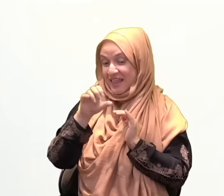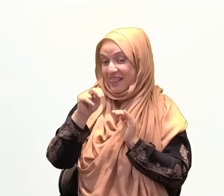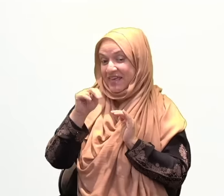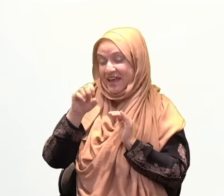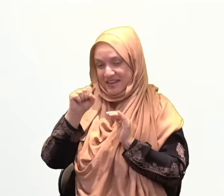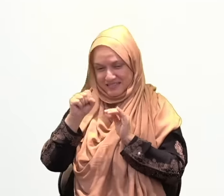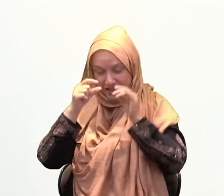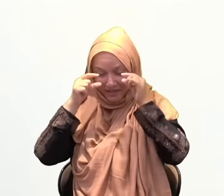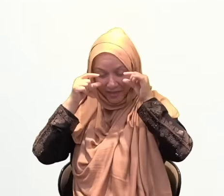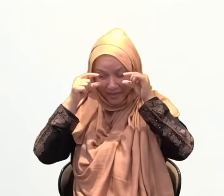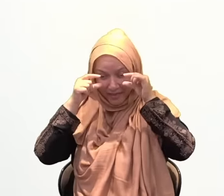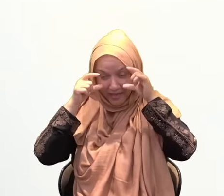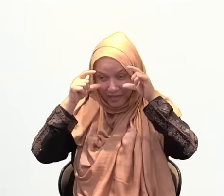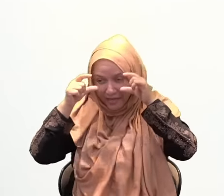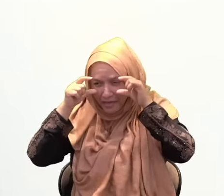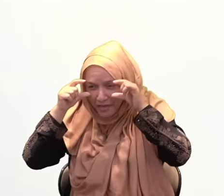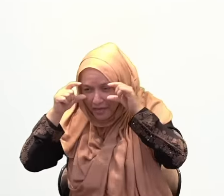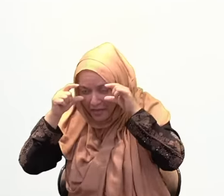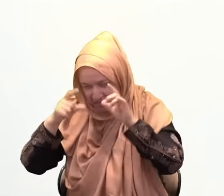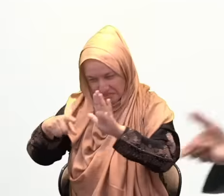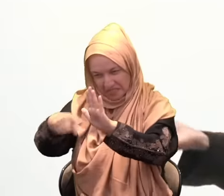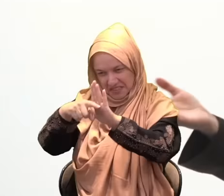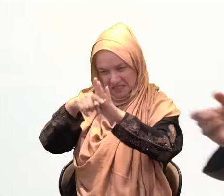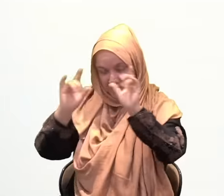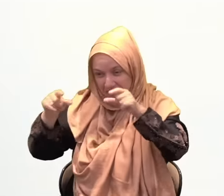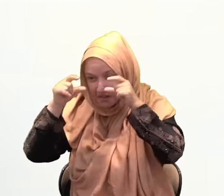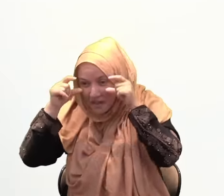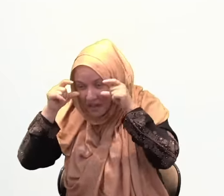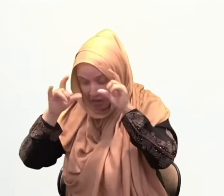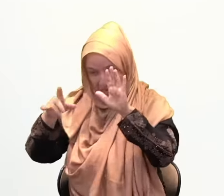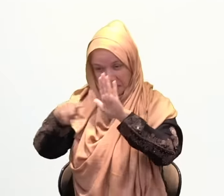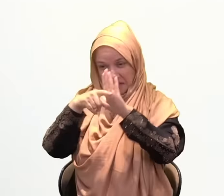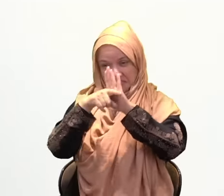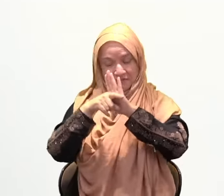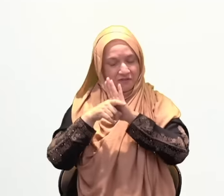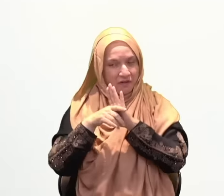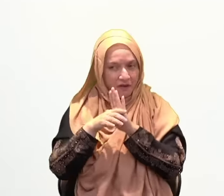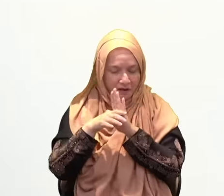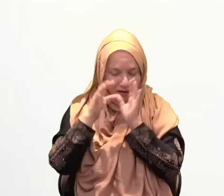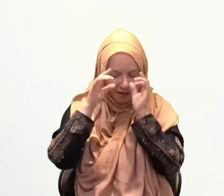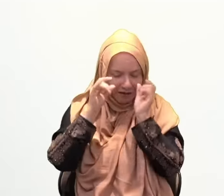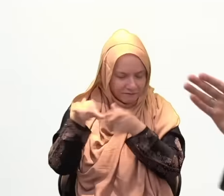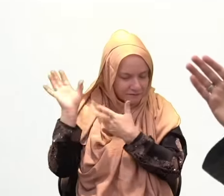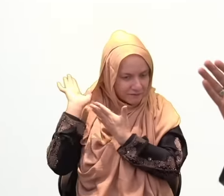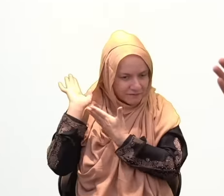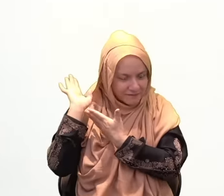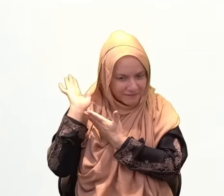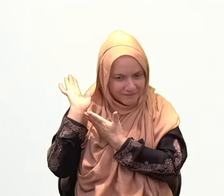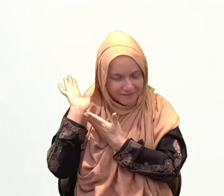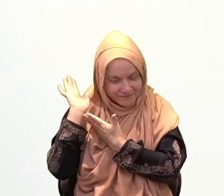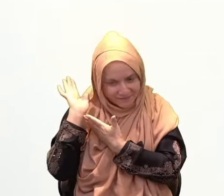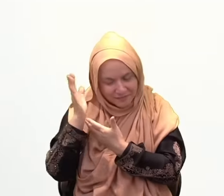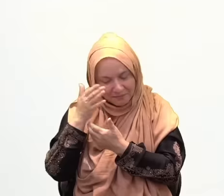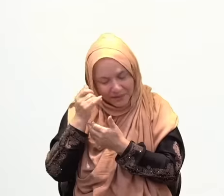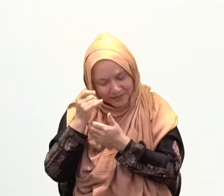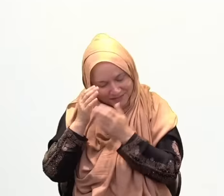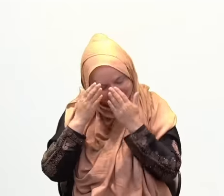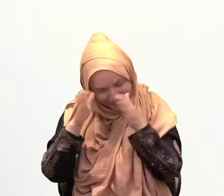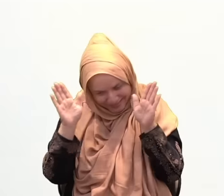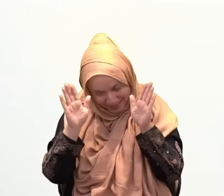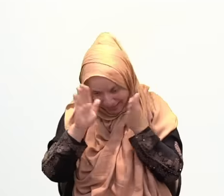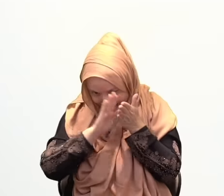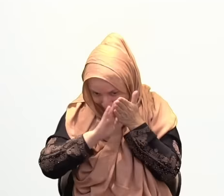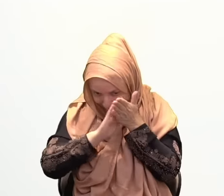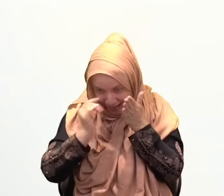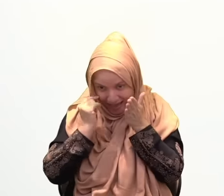down the blessings of Allah upon them. Then you give your six year old an iPhone 10 I don't know why but you choose to give your six